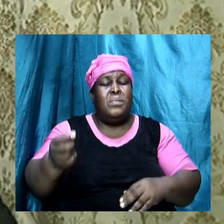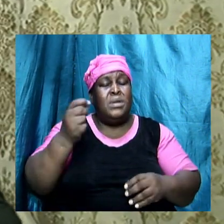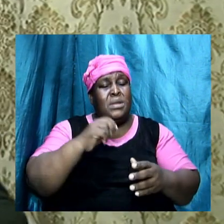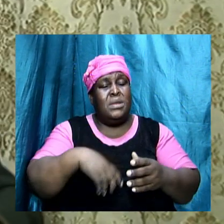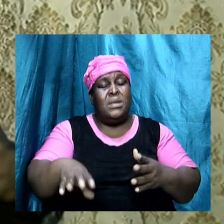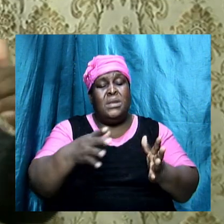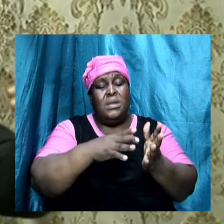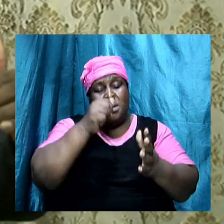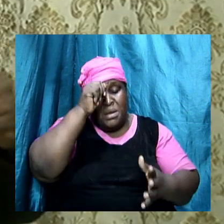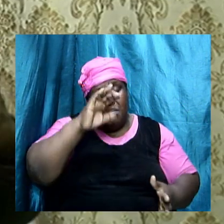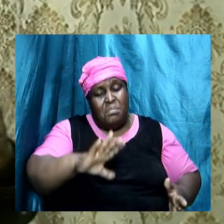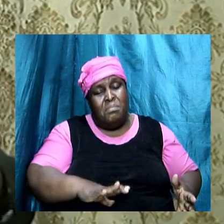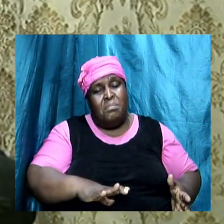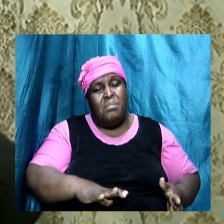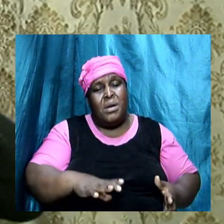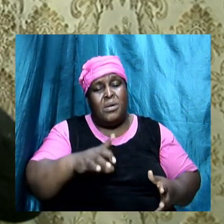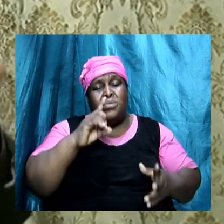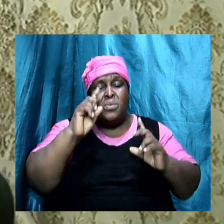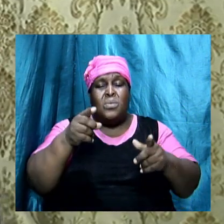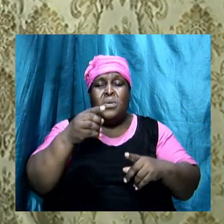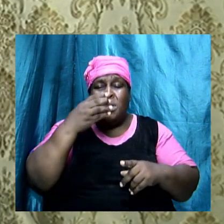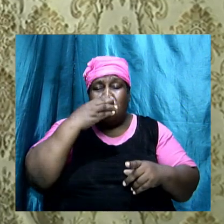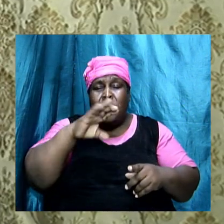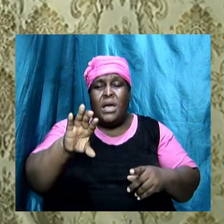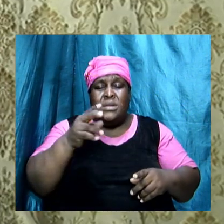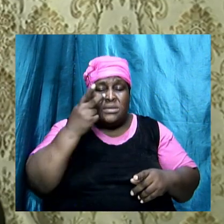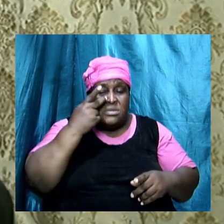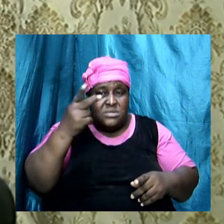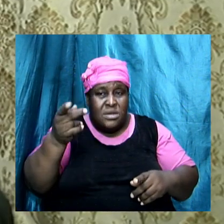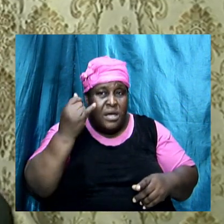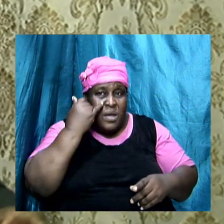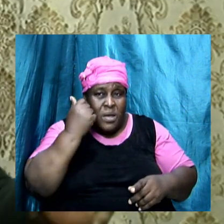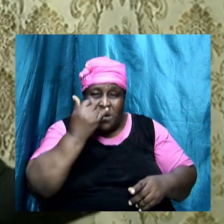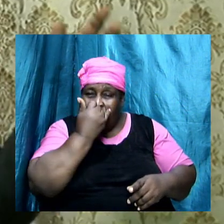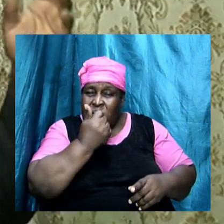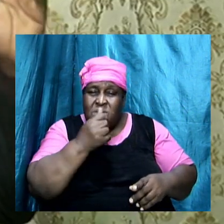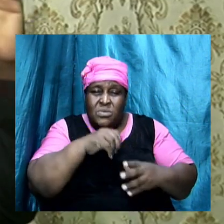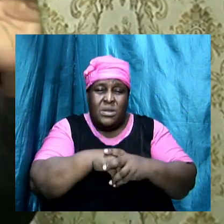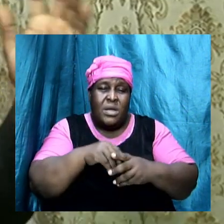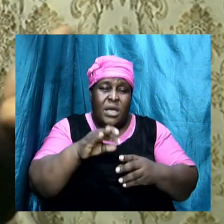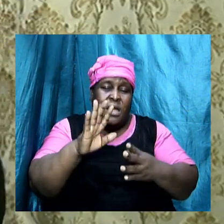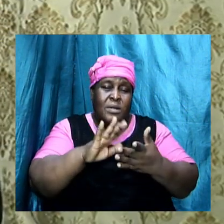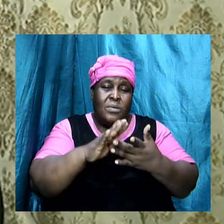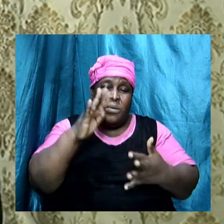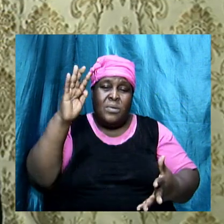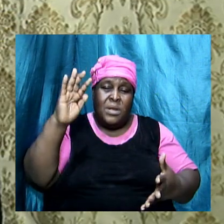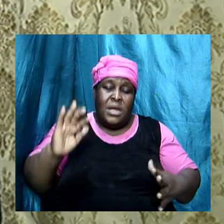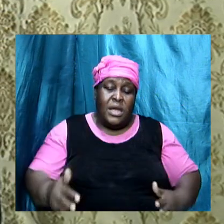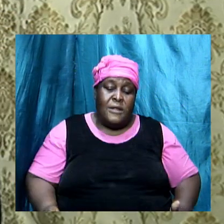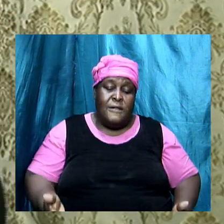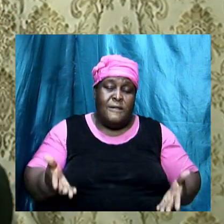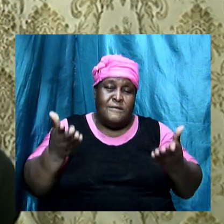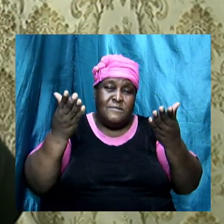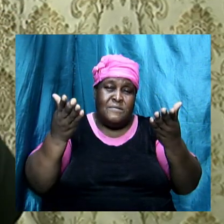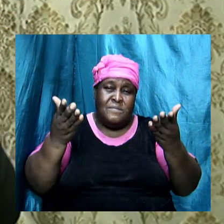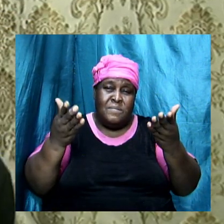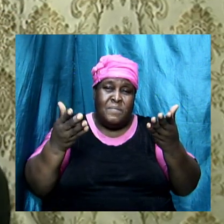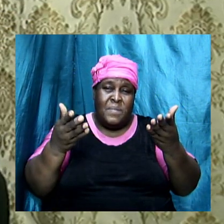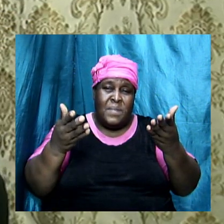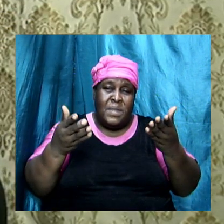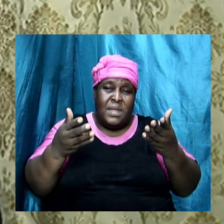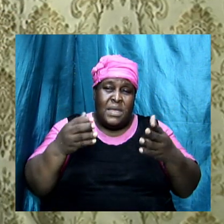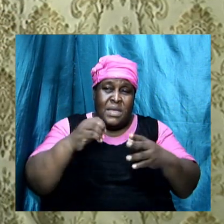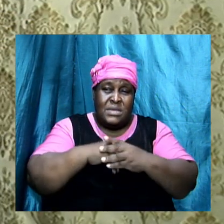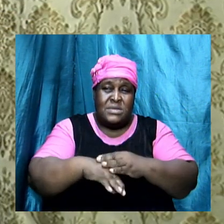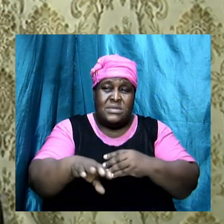went up on different places, and he saw Israel in their glory, and he lifted up. But instead of